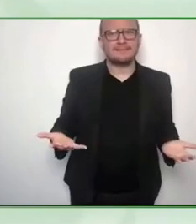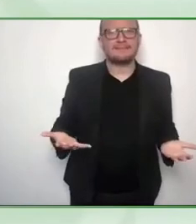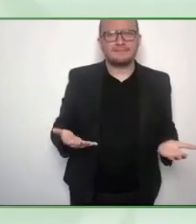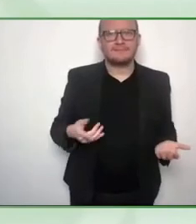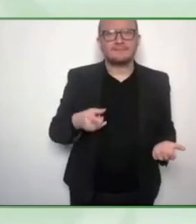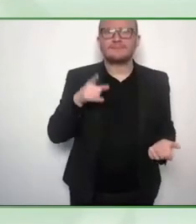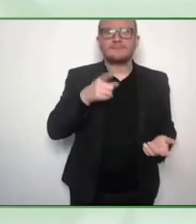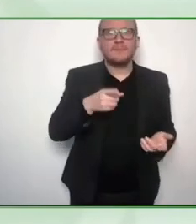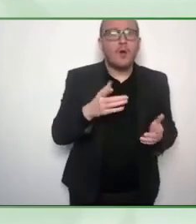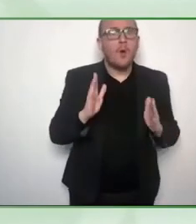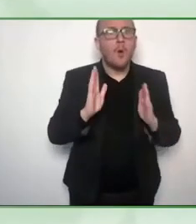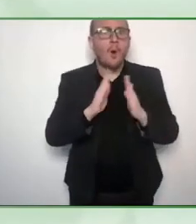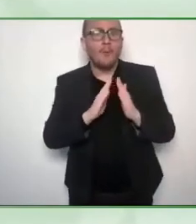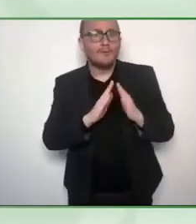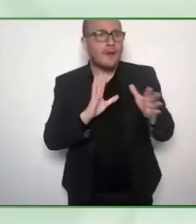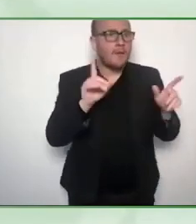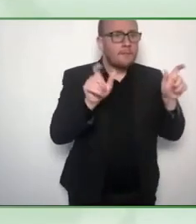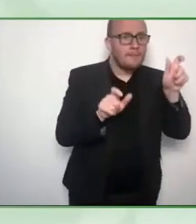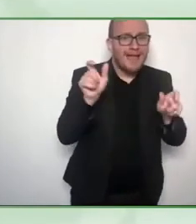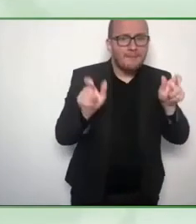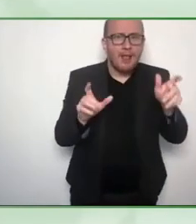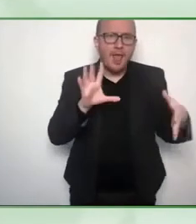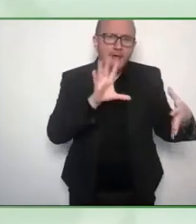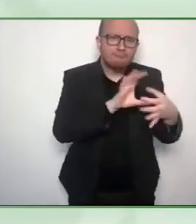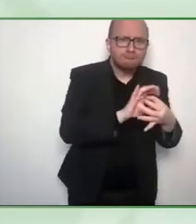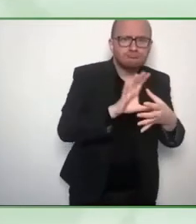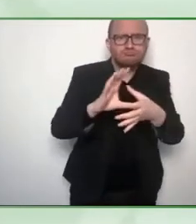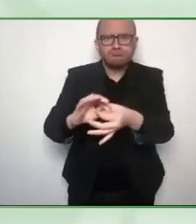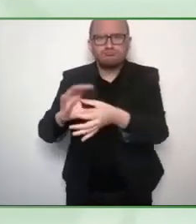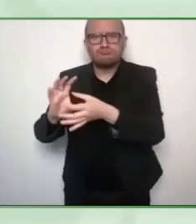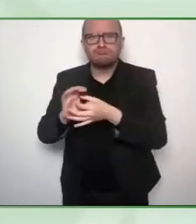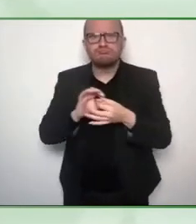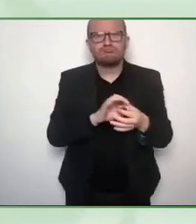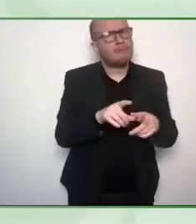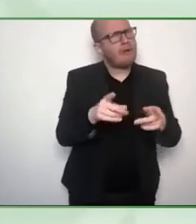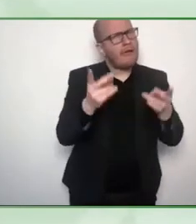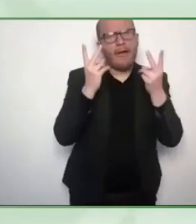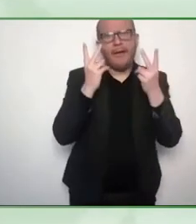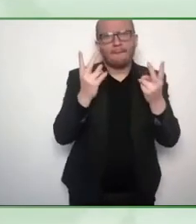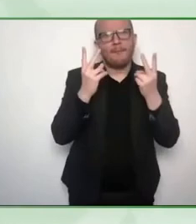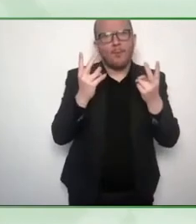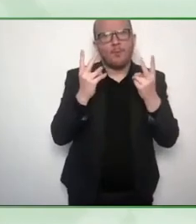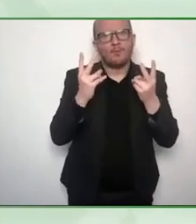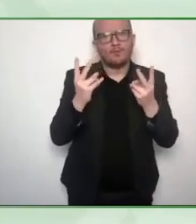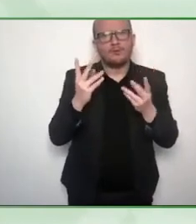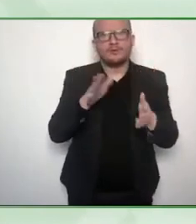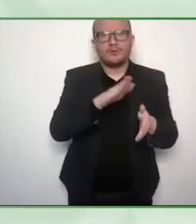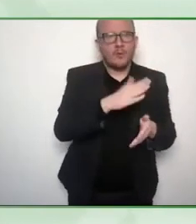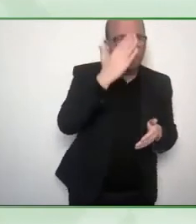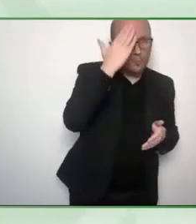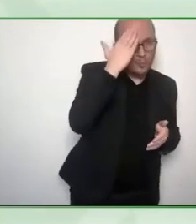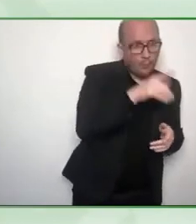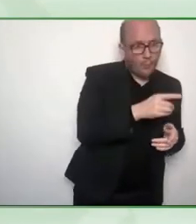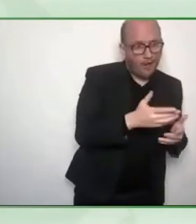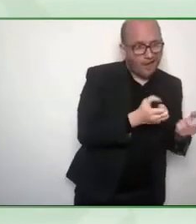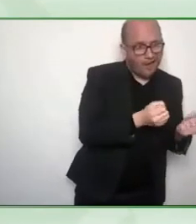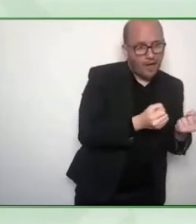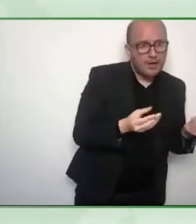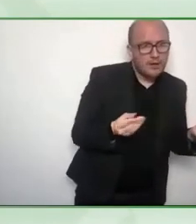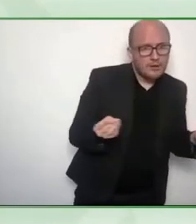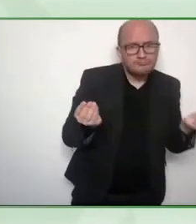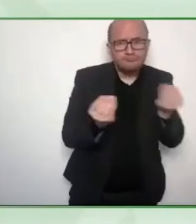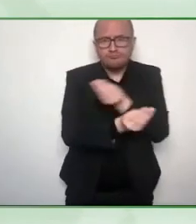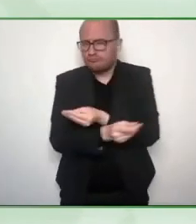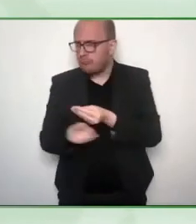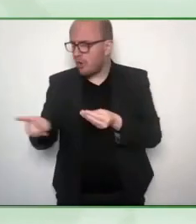that's really important to have communities come together, provide their know-how on travel, put that in one platform and